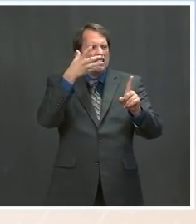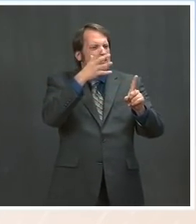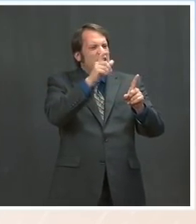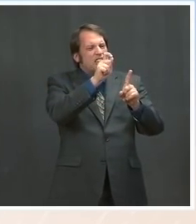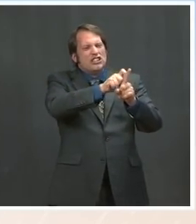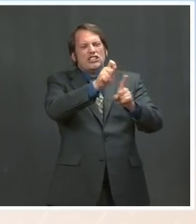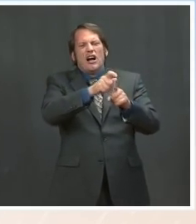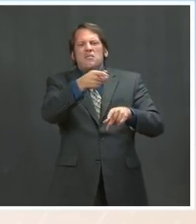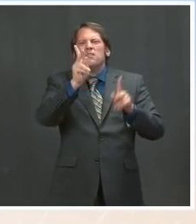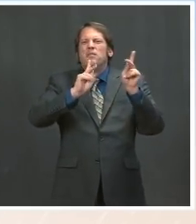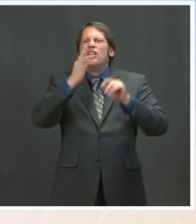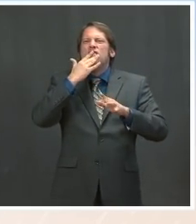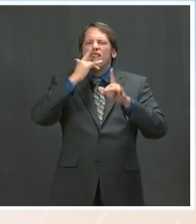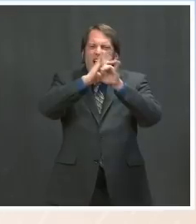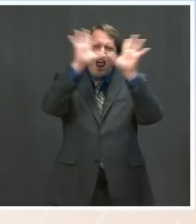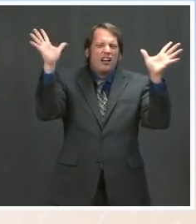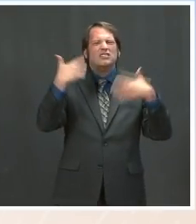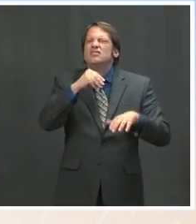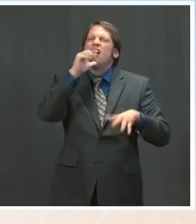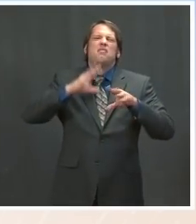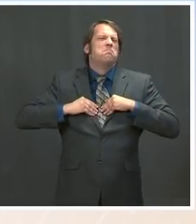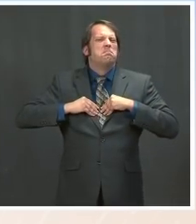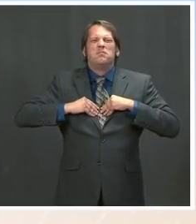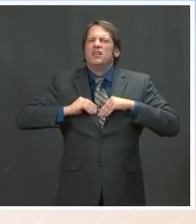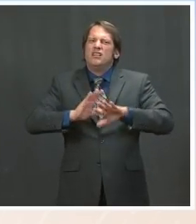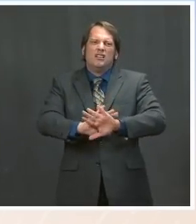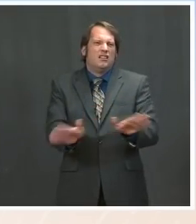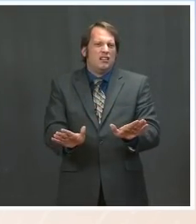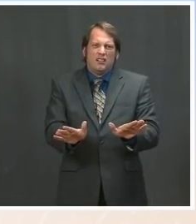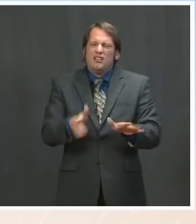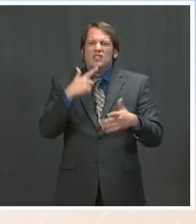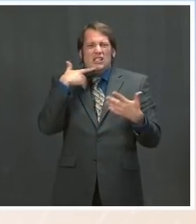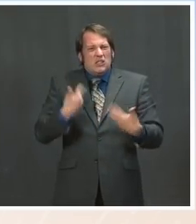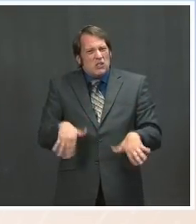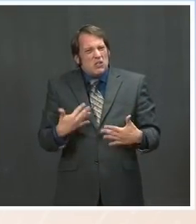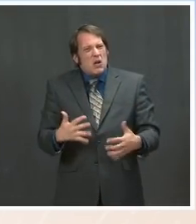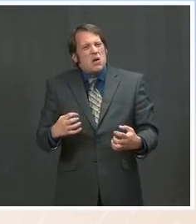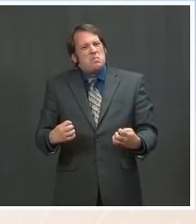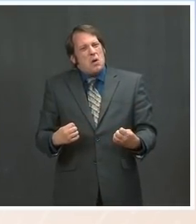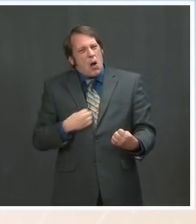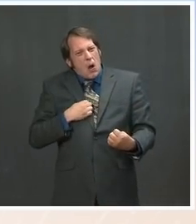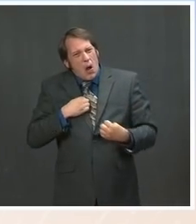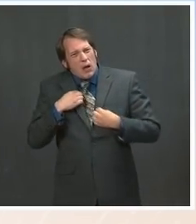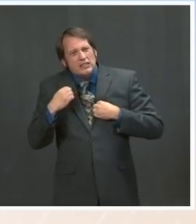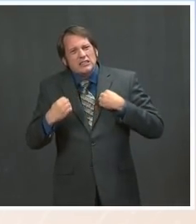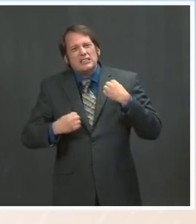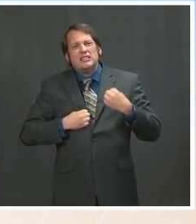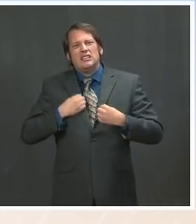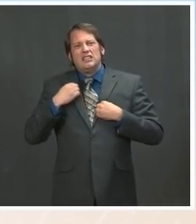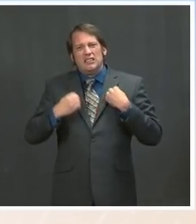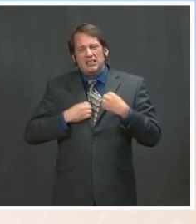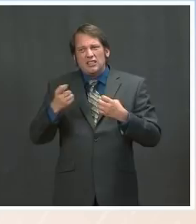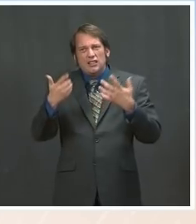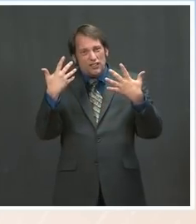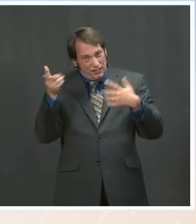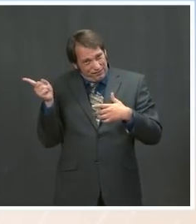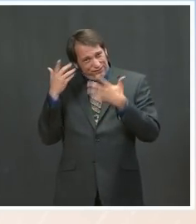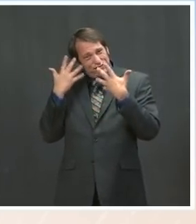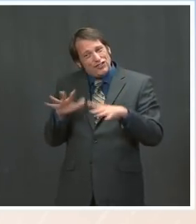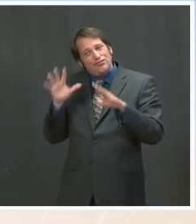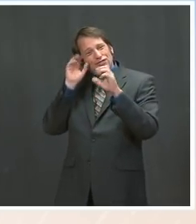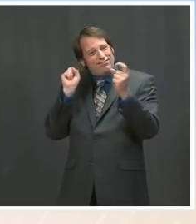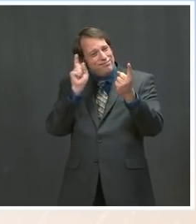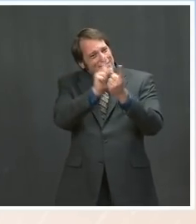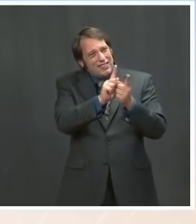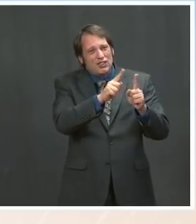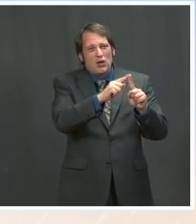and quite emotional at times. As you know, he met with the Floyd family last year and has been closely following the trial, as we've been talking about, and